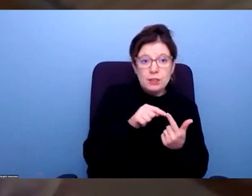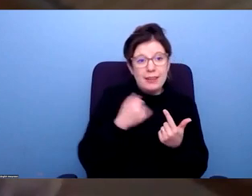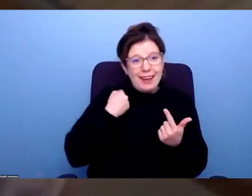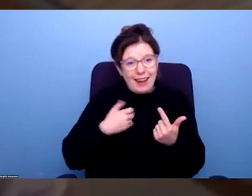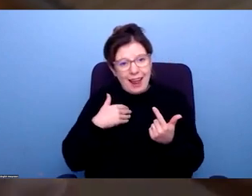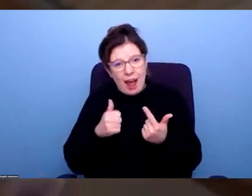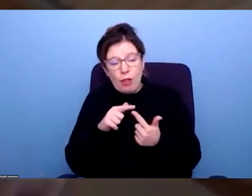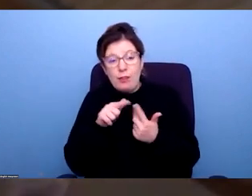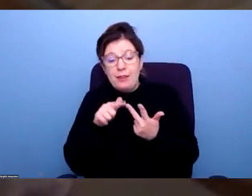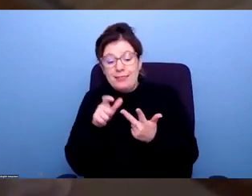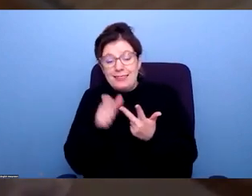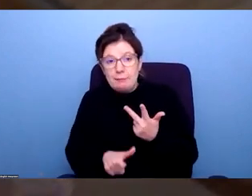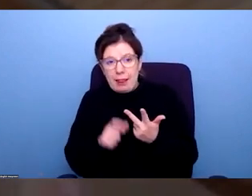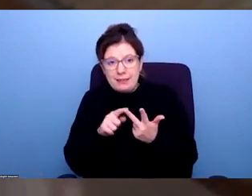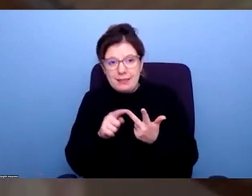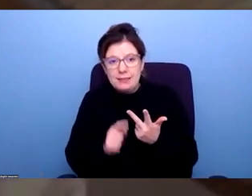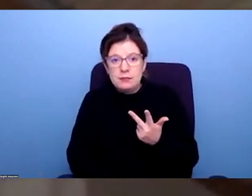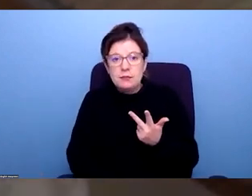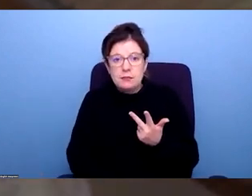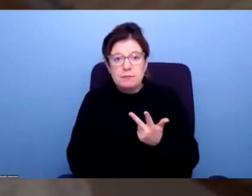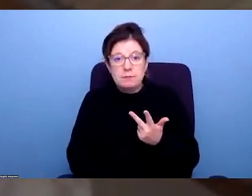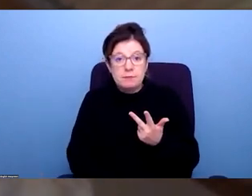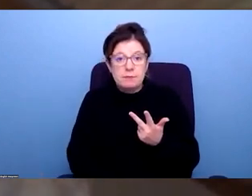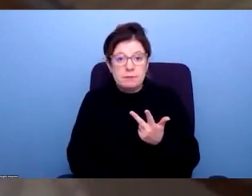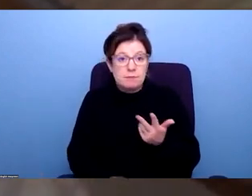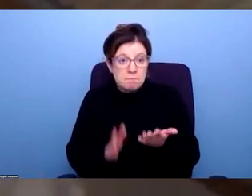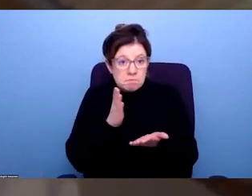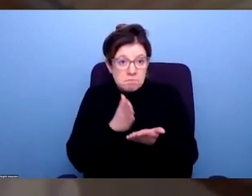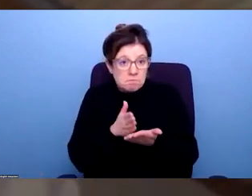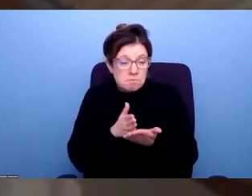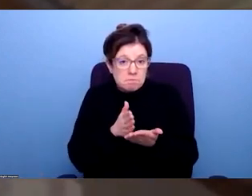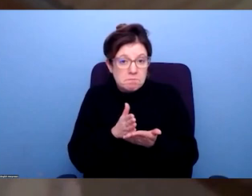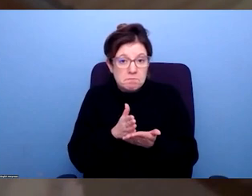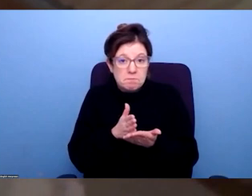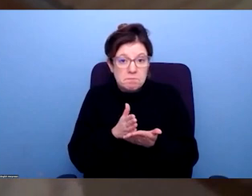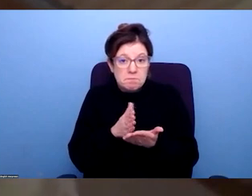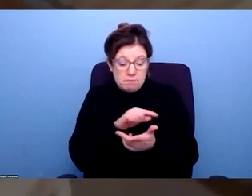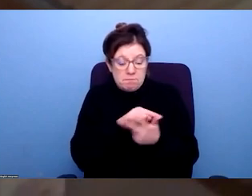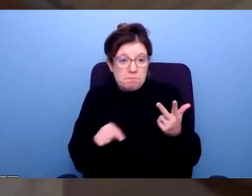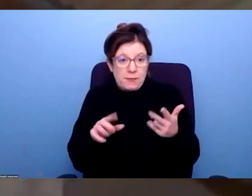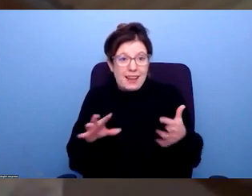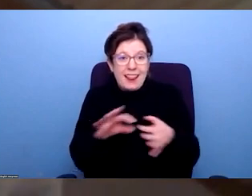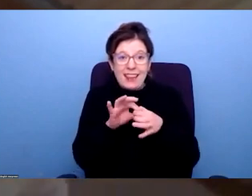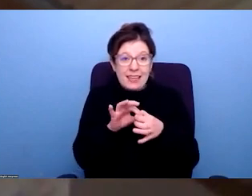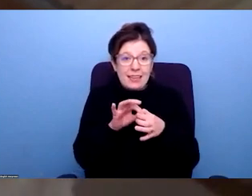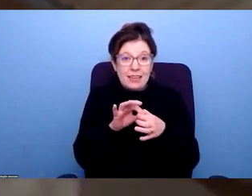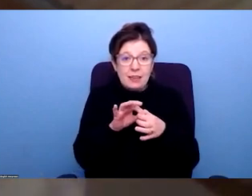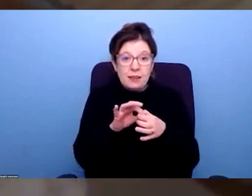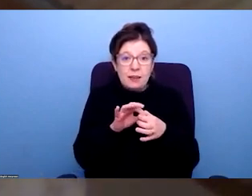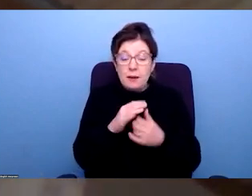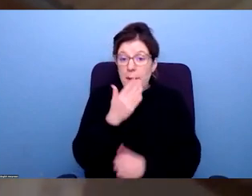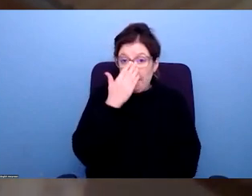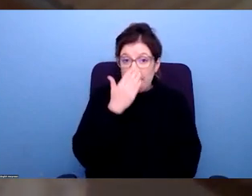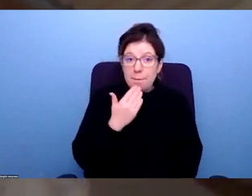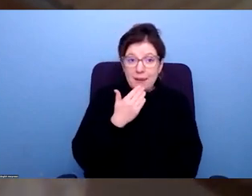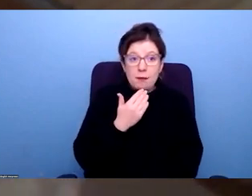disability, for example, you know, there's a really strong, as you'd expect, a really strong correlation that, you know, the people are more likely